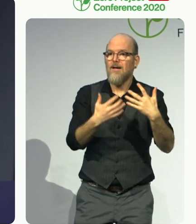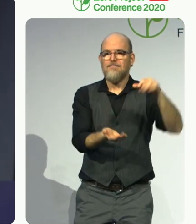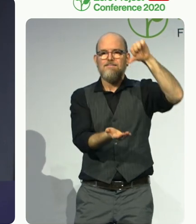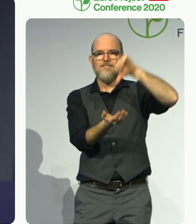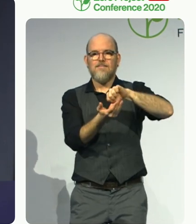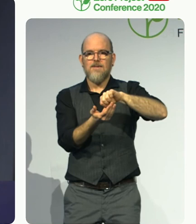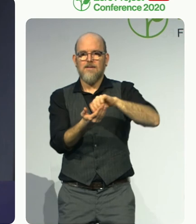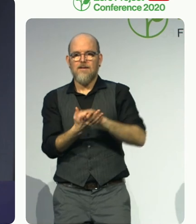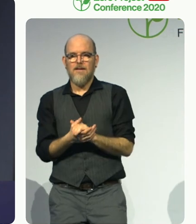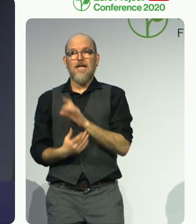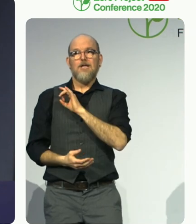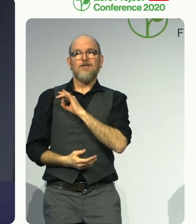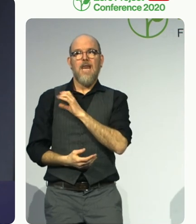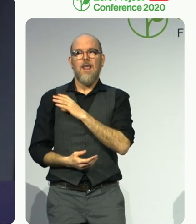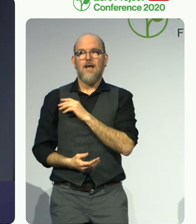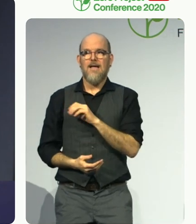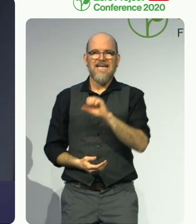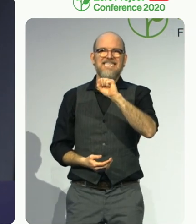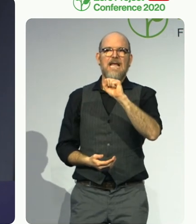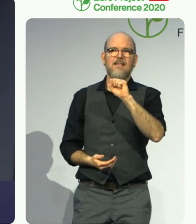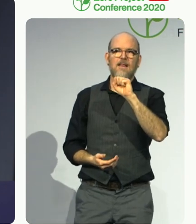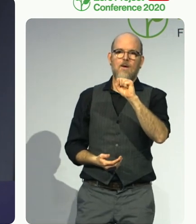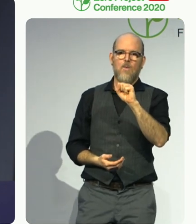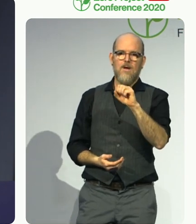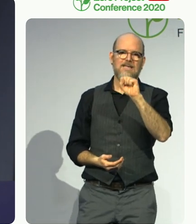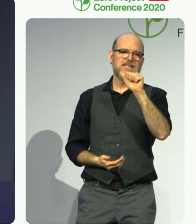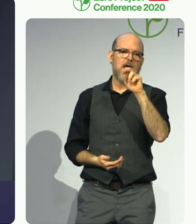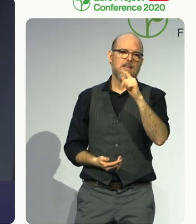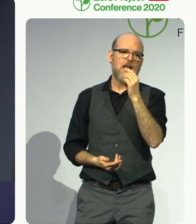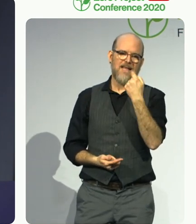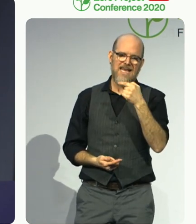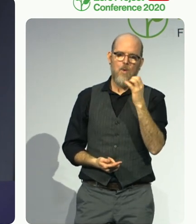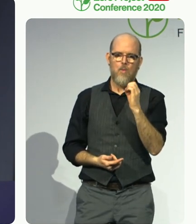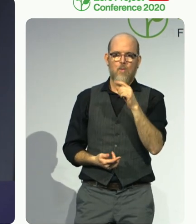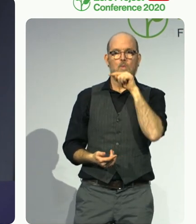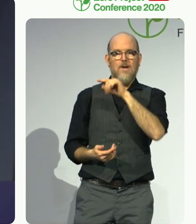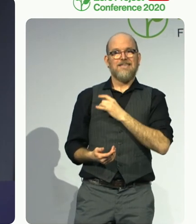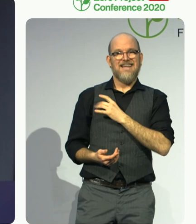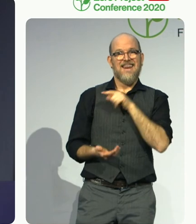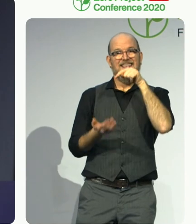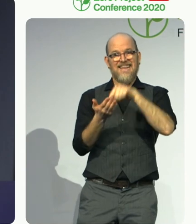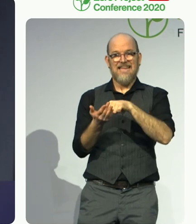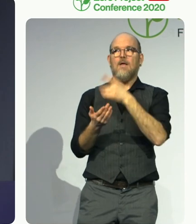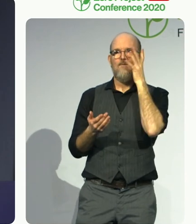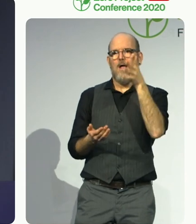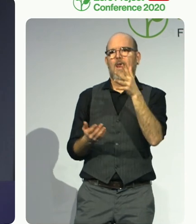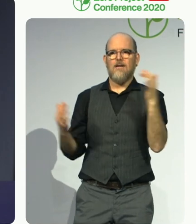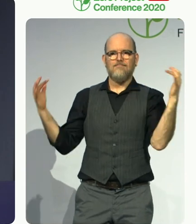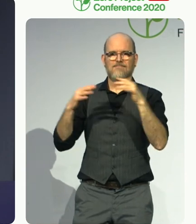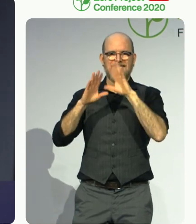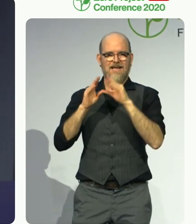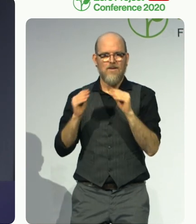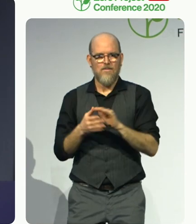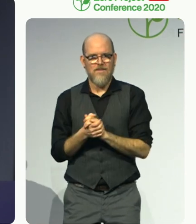are like-minded and think along similar lines, the future opens out. We believe